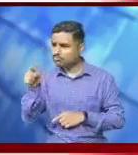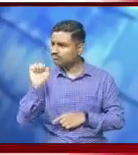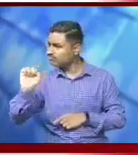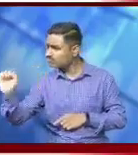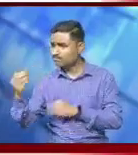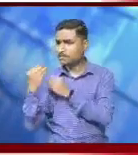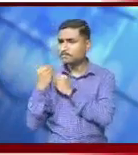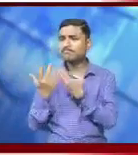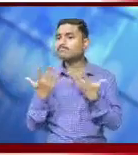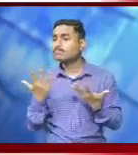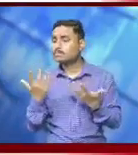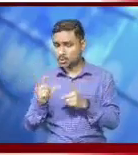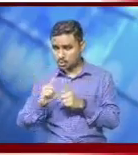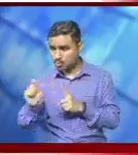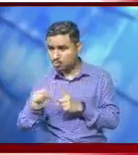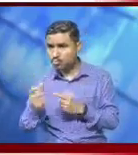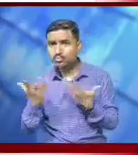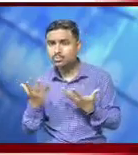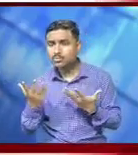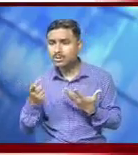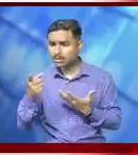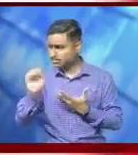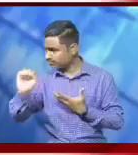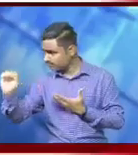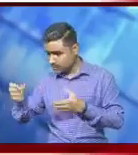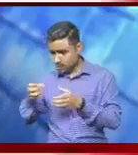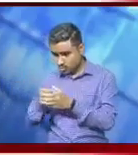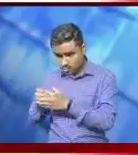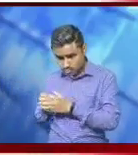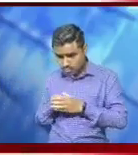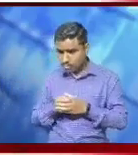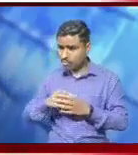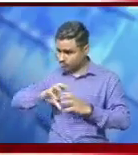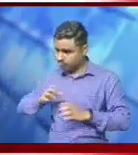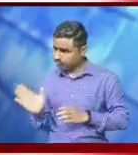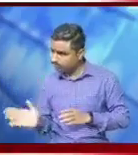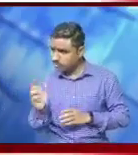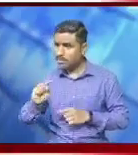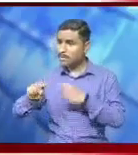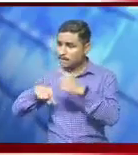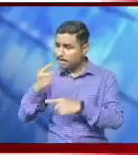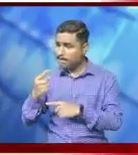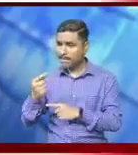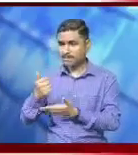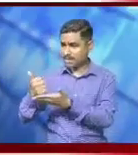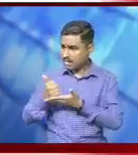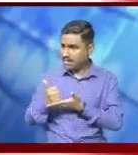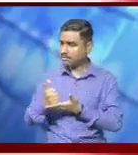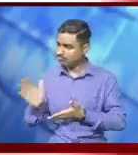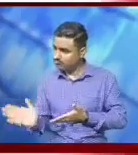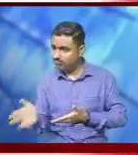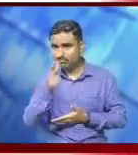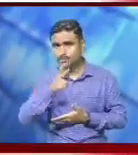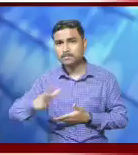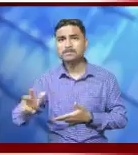welfare. Students were taught about their rights and moral obligations and were encouraged to form